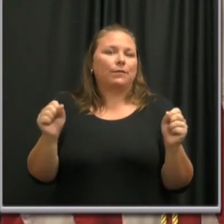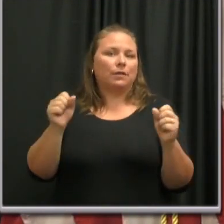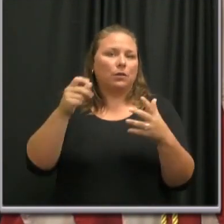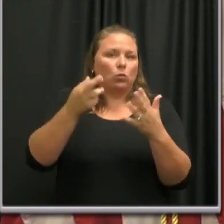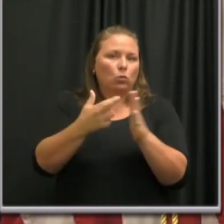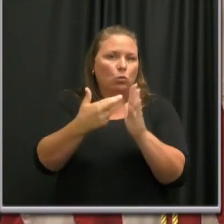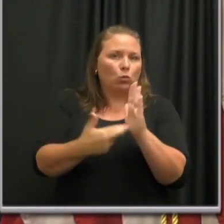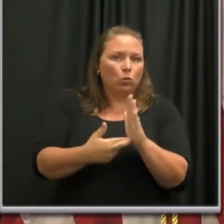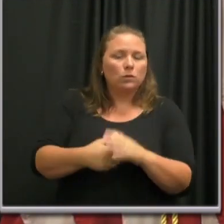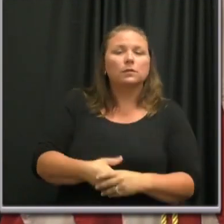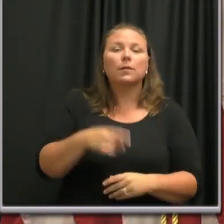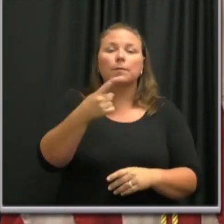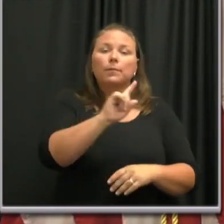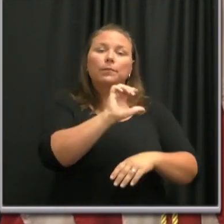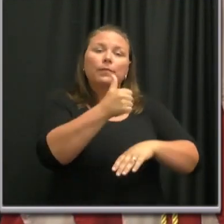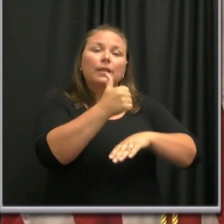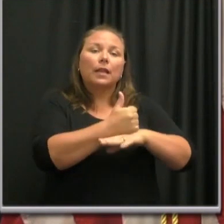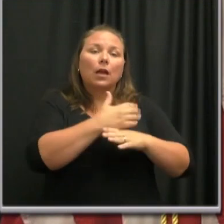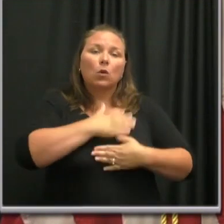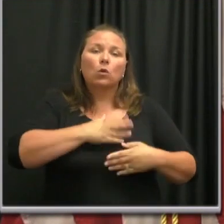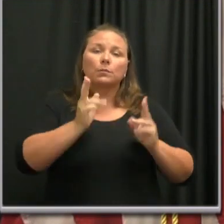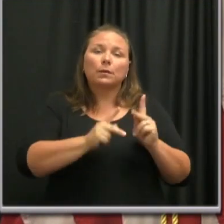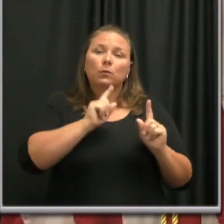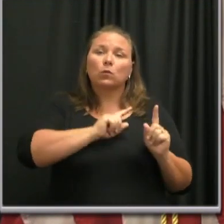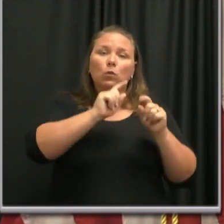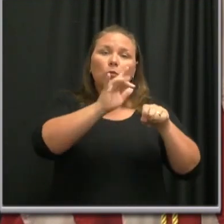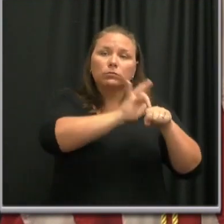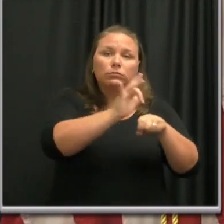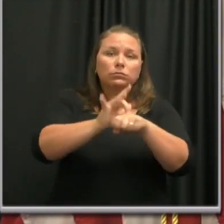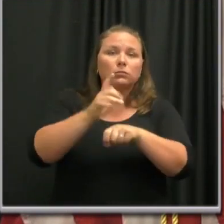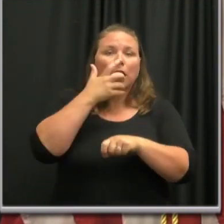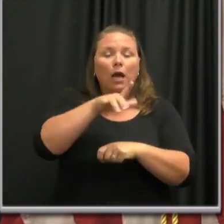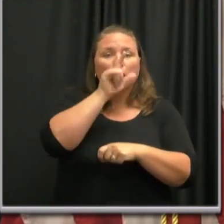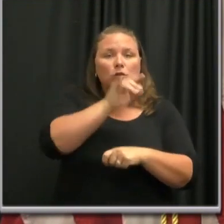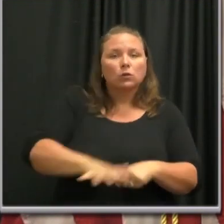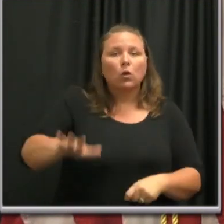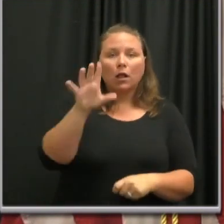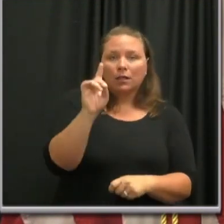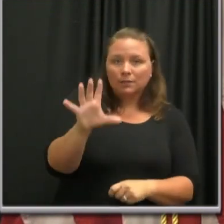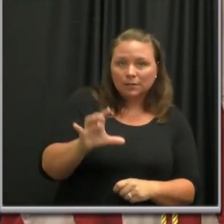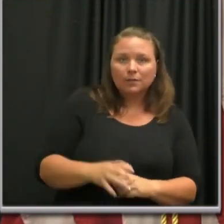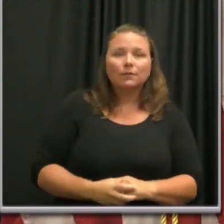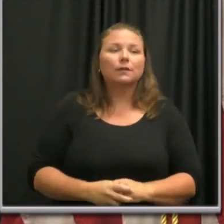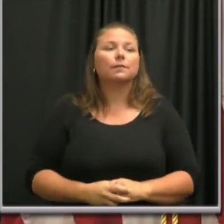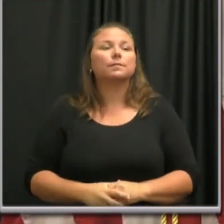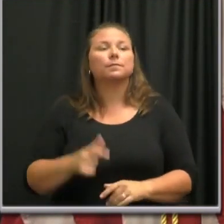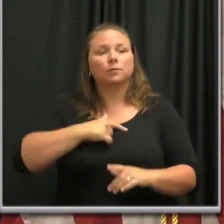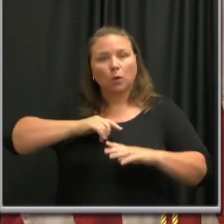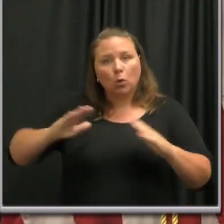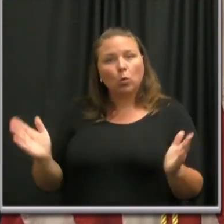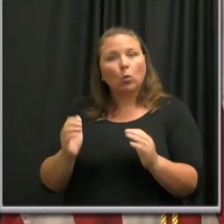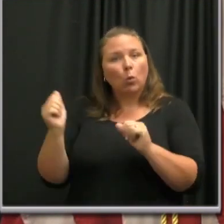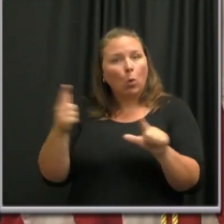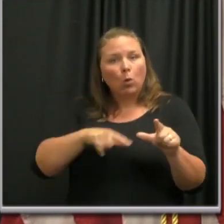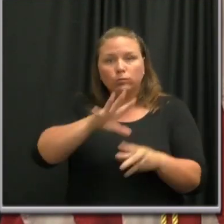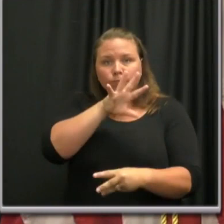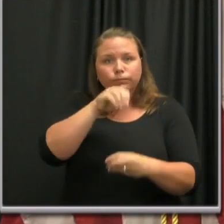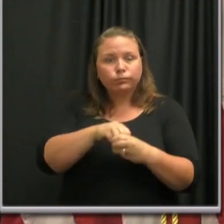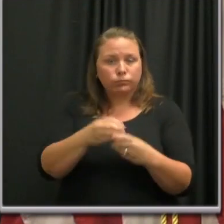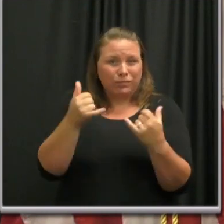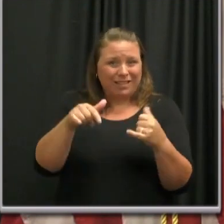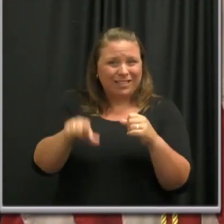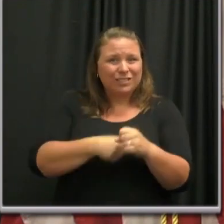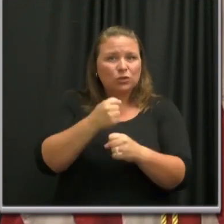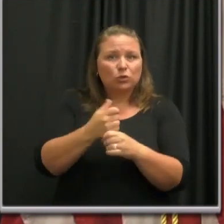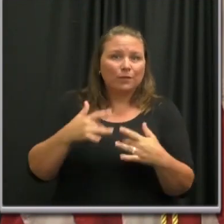organizers are encouraging residents to patronize hot chicken establishments across Davidson County. And I encourage everyone participating in this year's